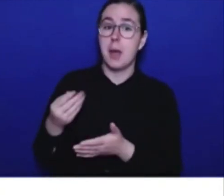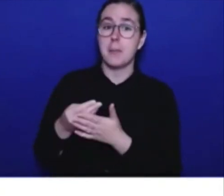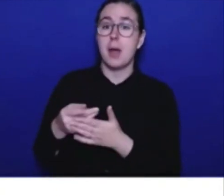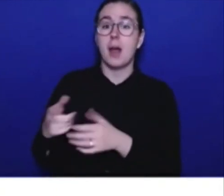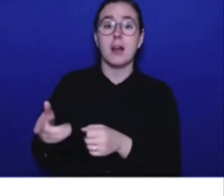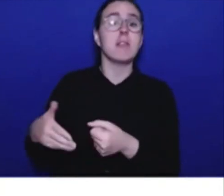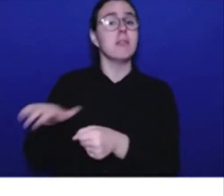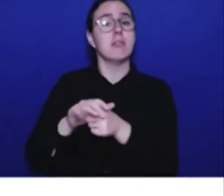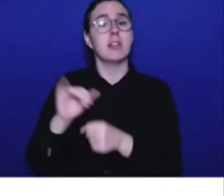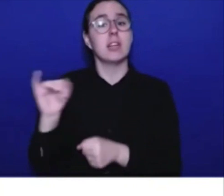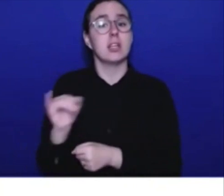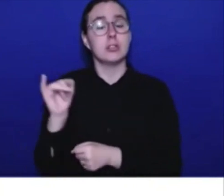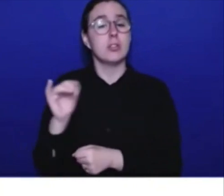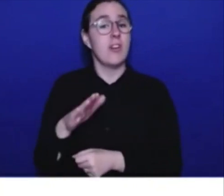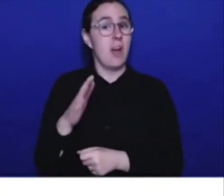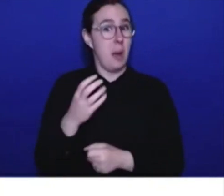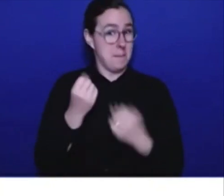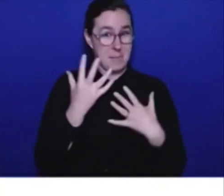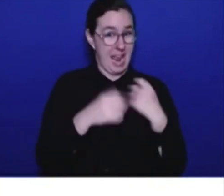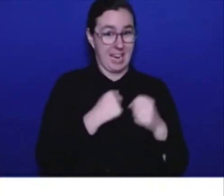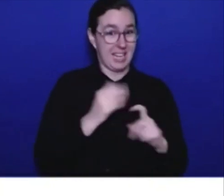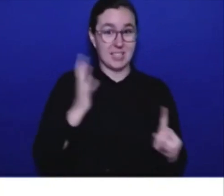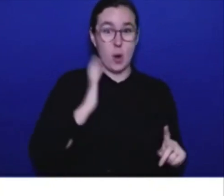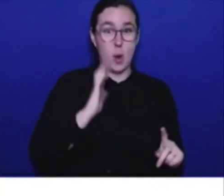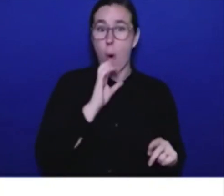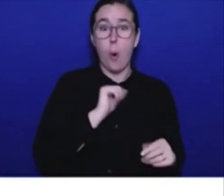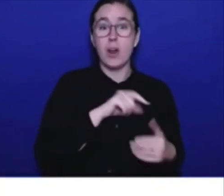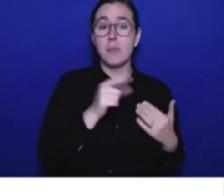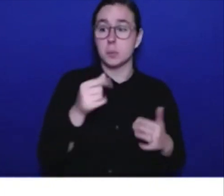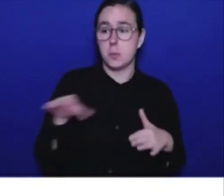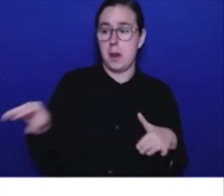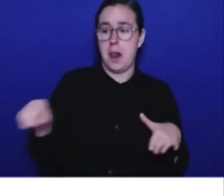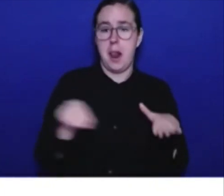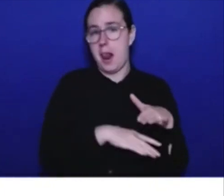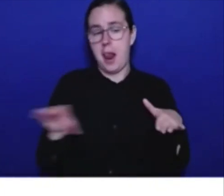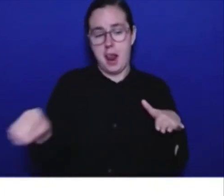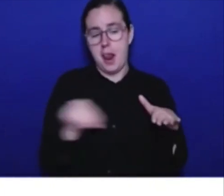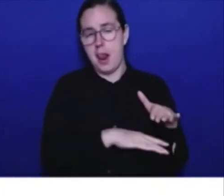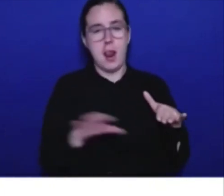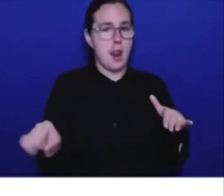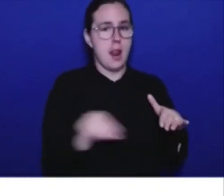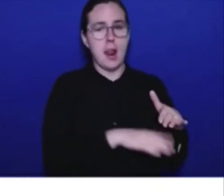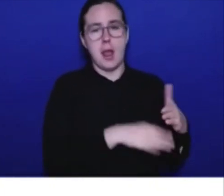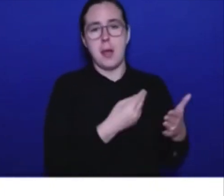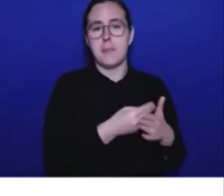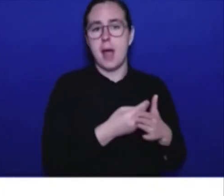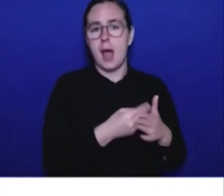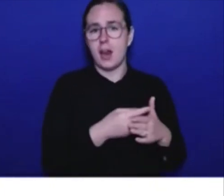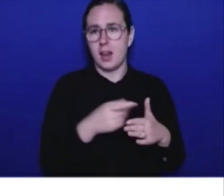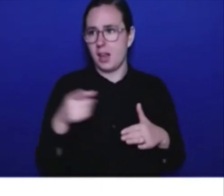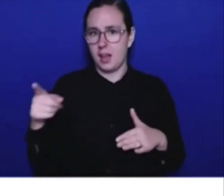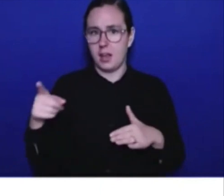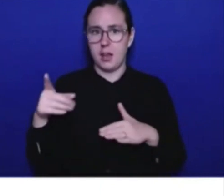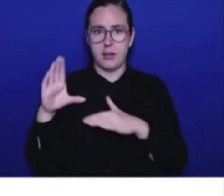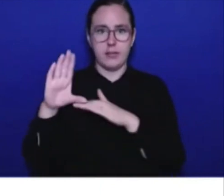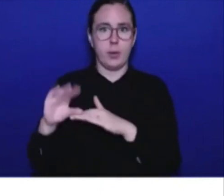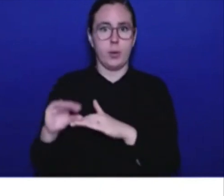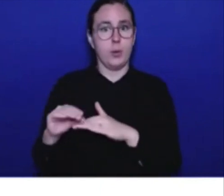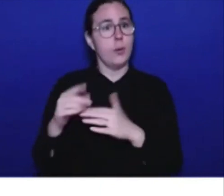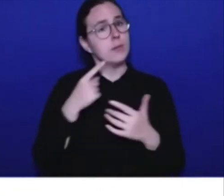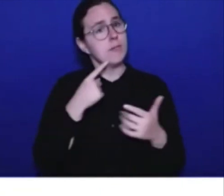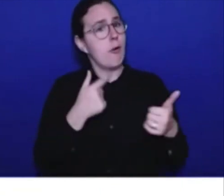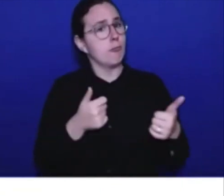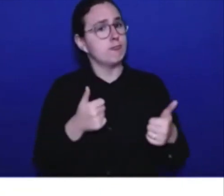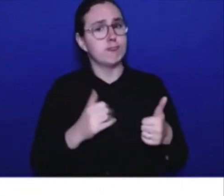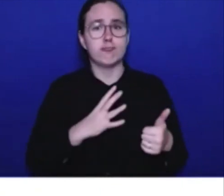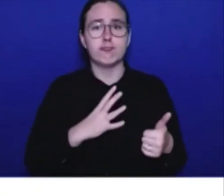reserves to crisis levels to pretend that things were okay at ICBC instead of making the difficult decisions to make sure that ICBC